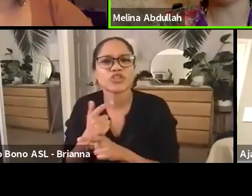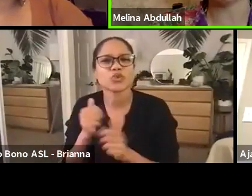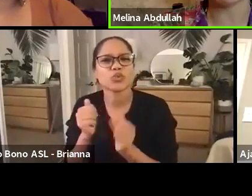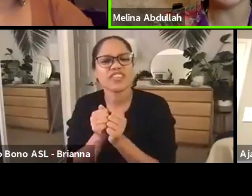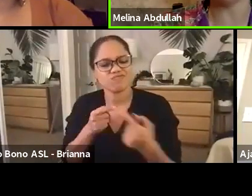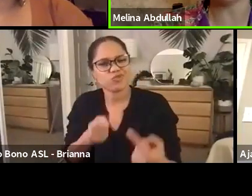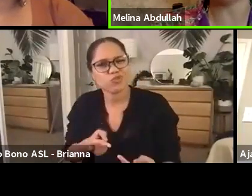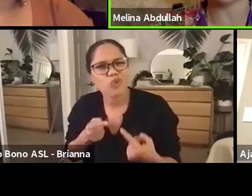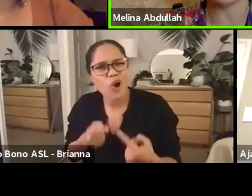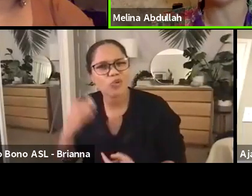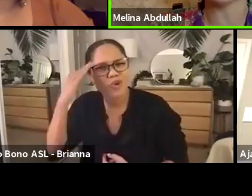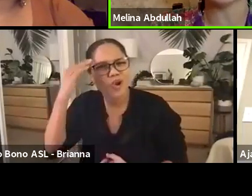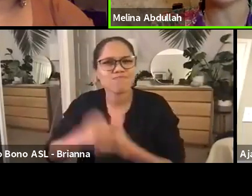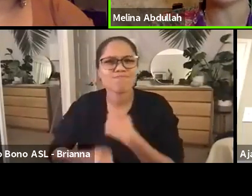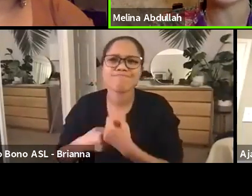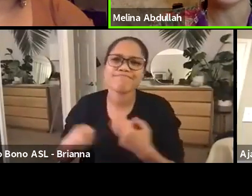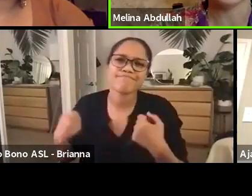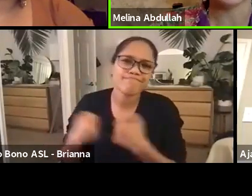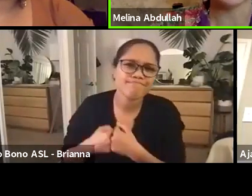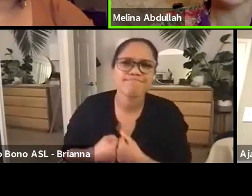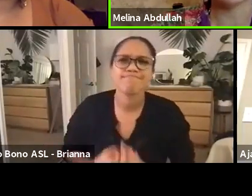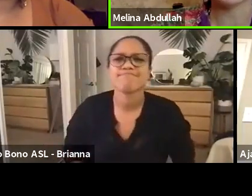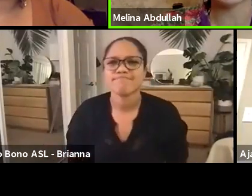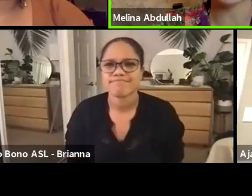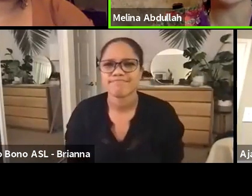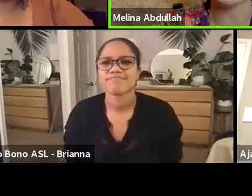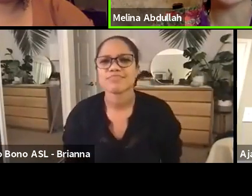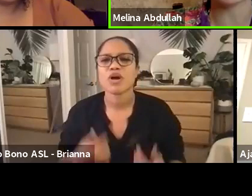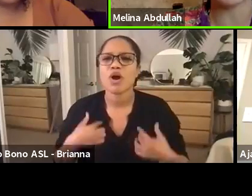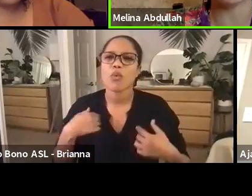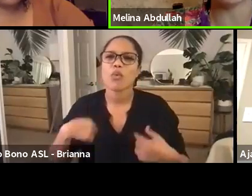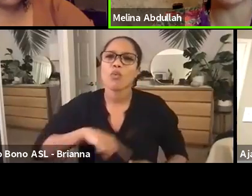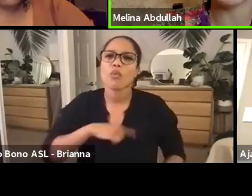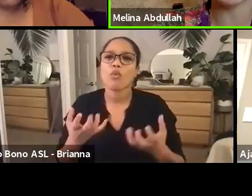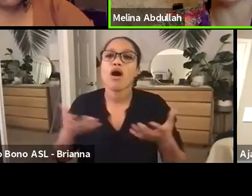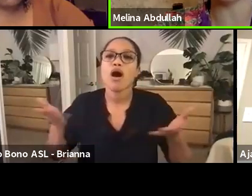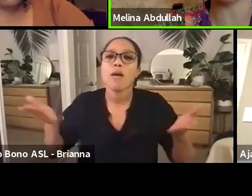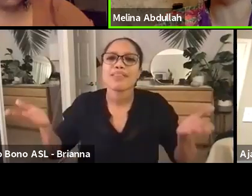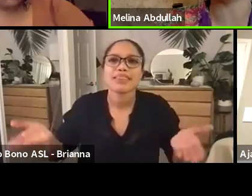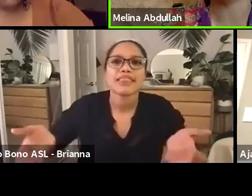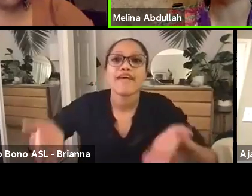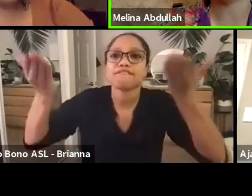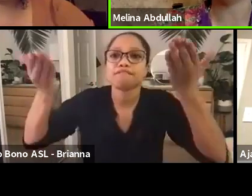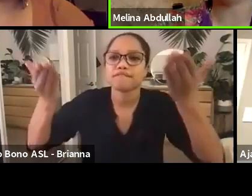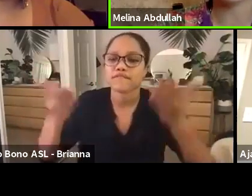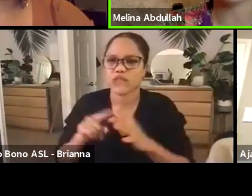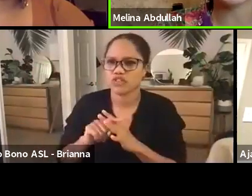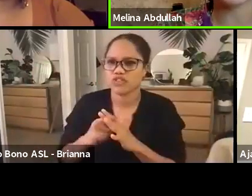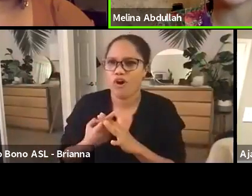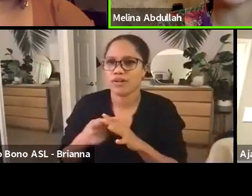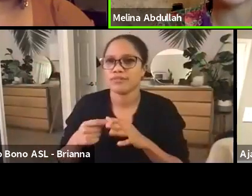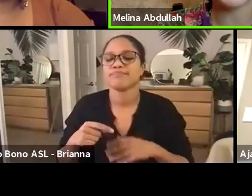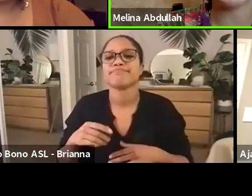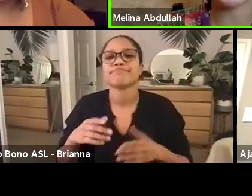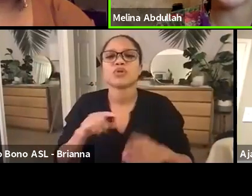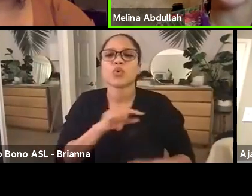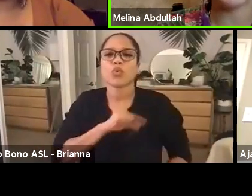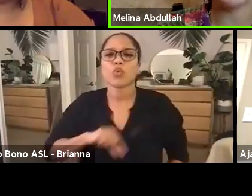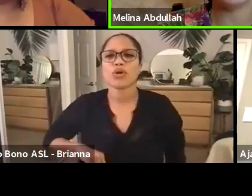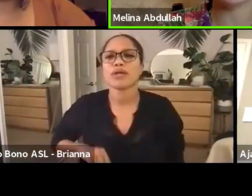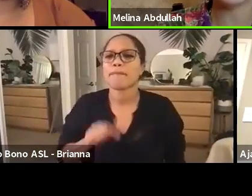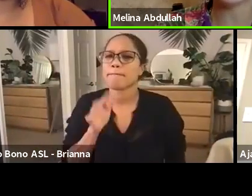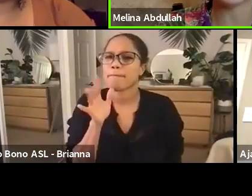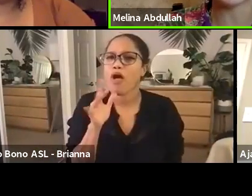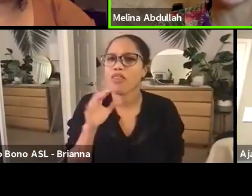And we want to uplift, just as we get started, we want to uplift Queen Mother Cecily Tyson,